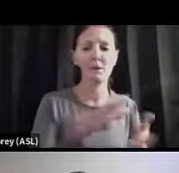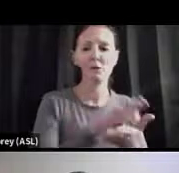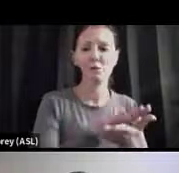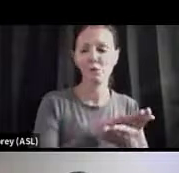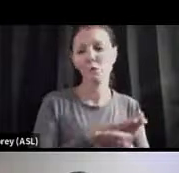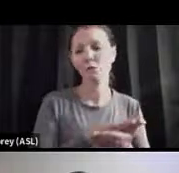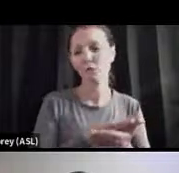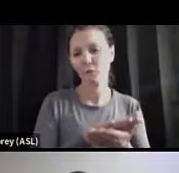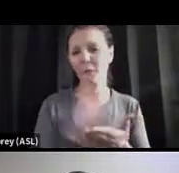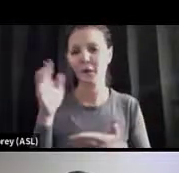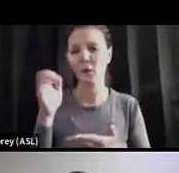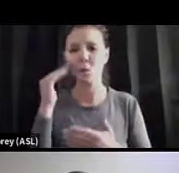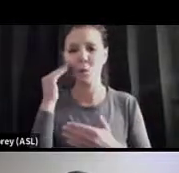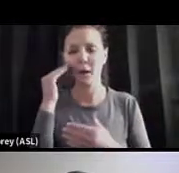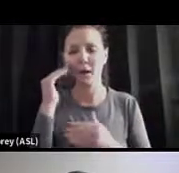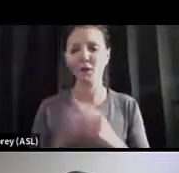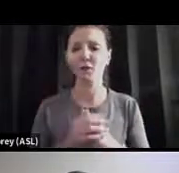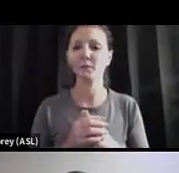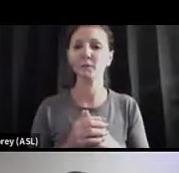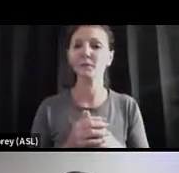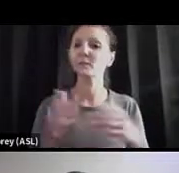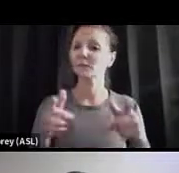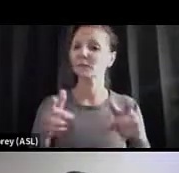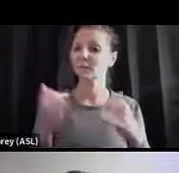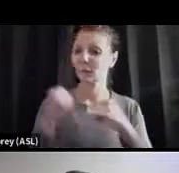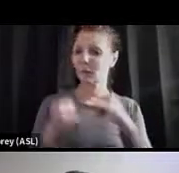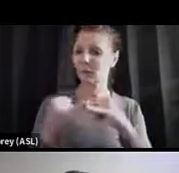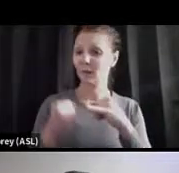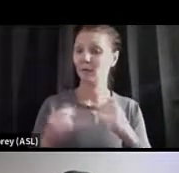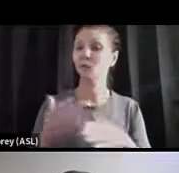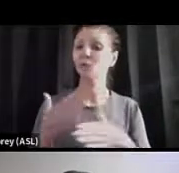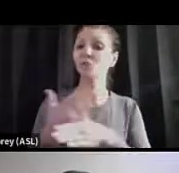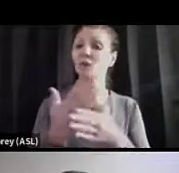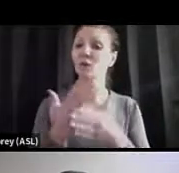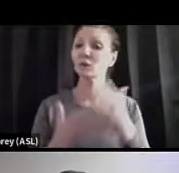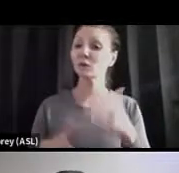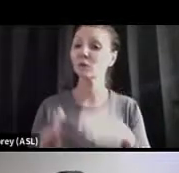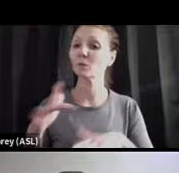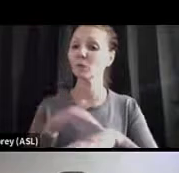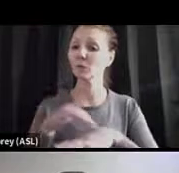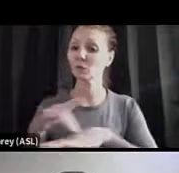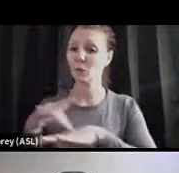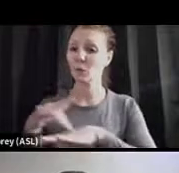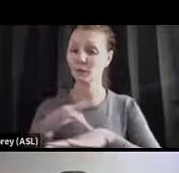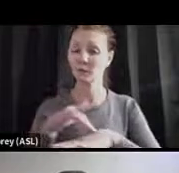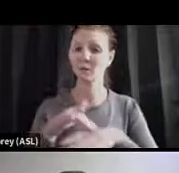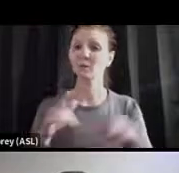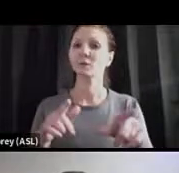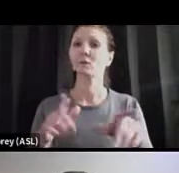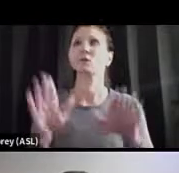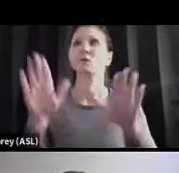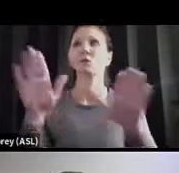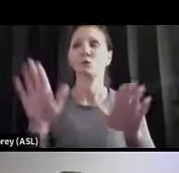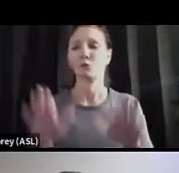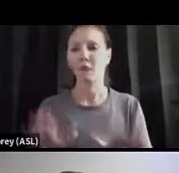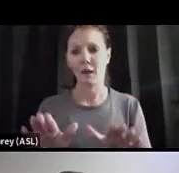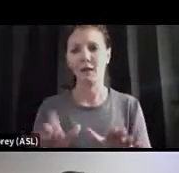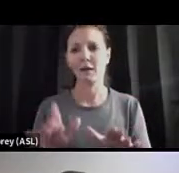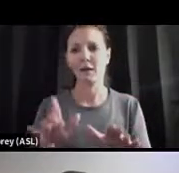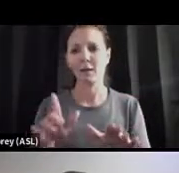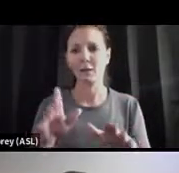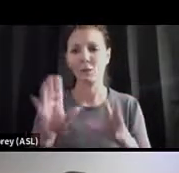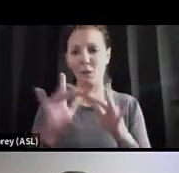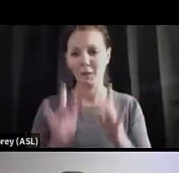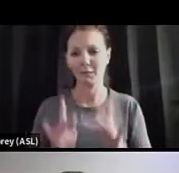And finally, I'd just like to share some resources. These are my favorite sort of go to places. They're all sort of public websites. And I'll show you